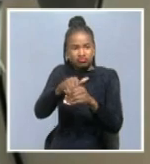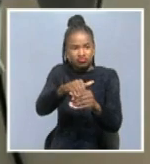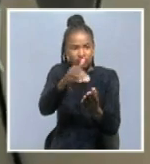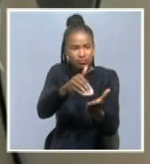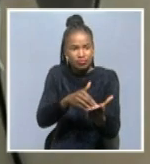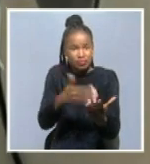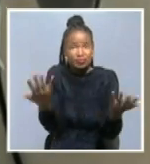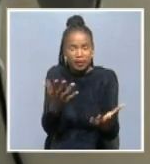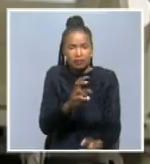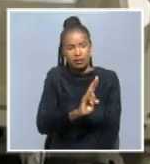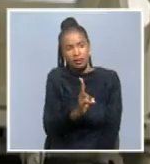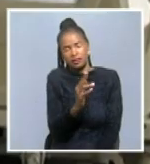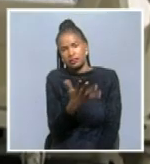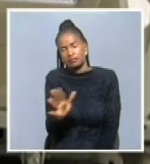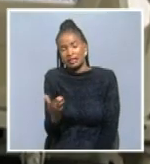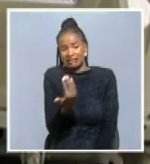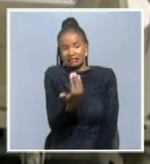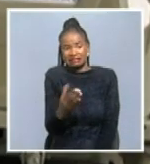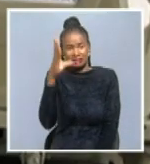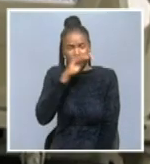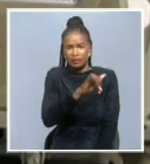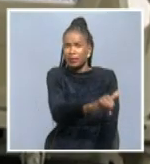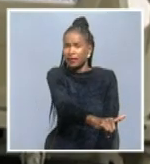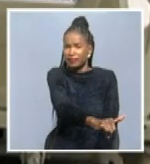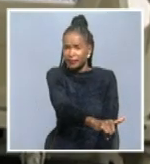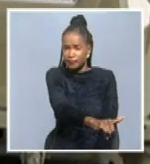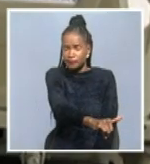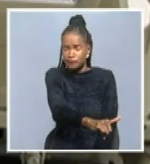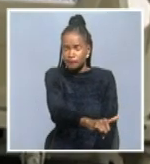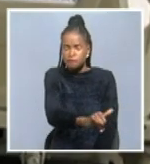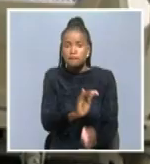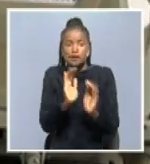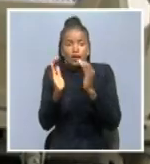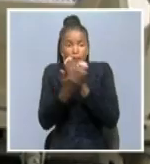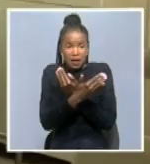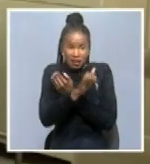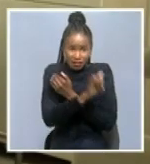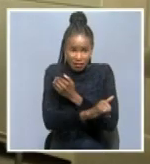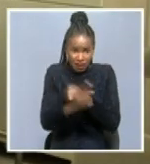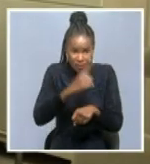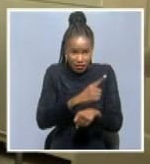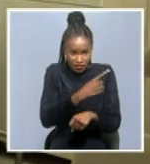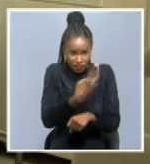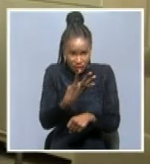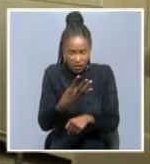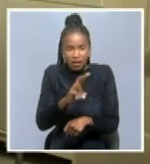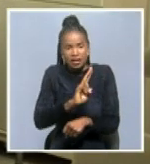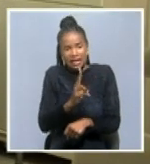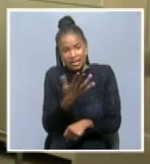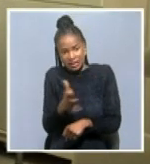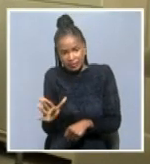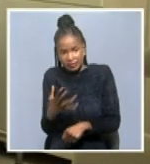be a isolation and quarantine facility there. And then also what